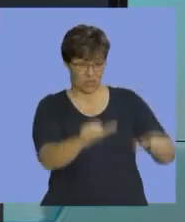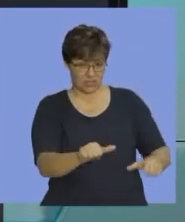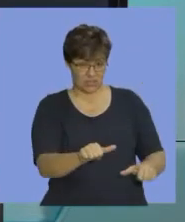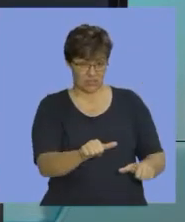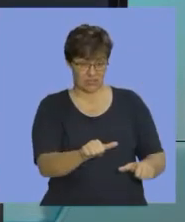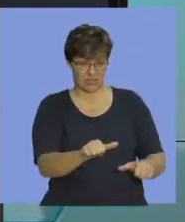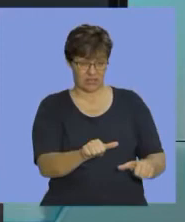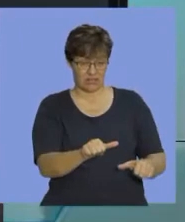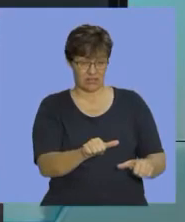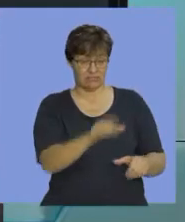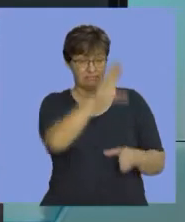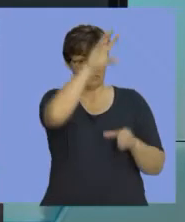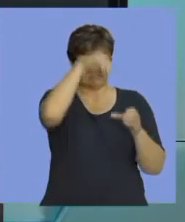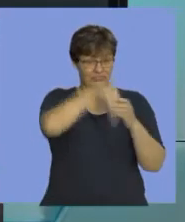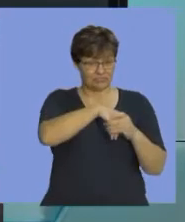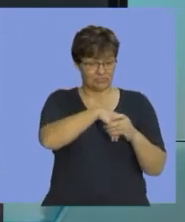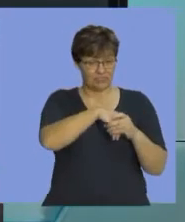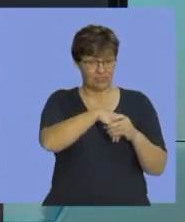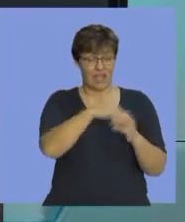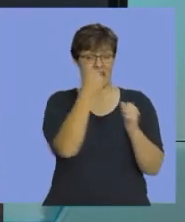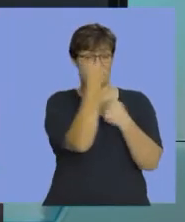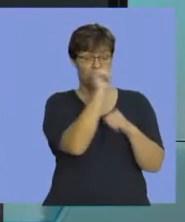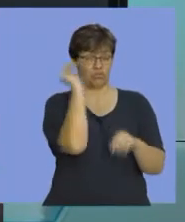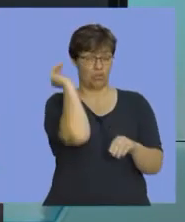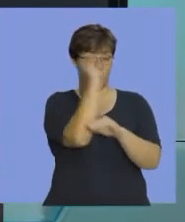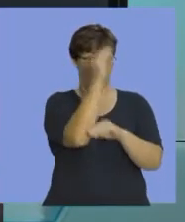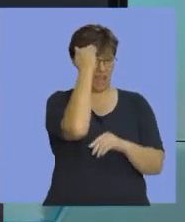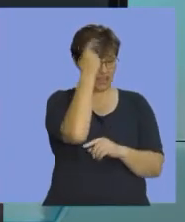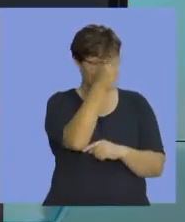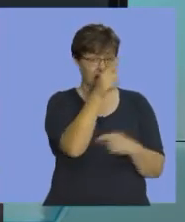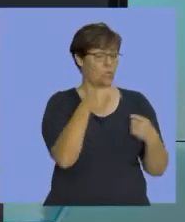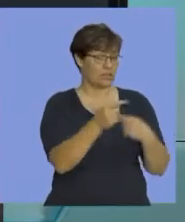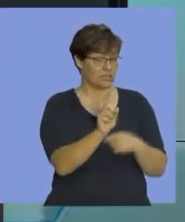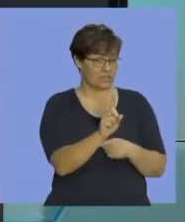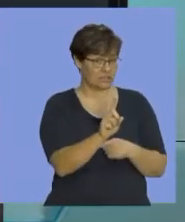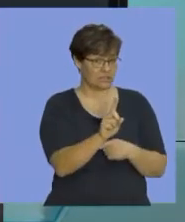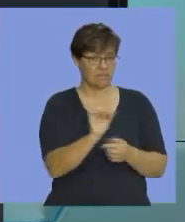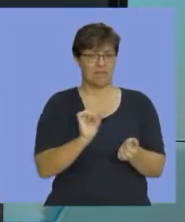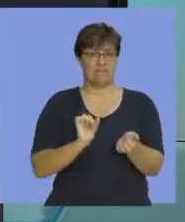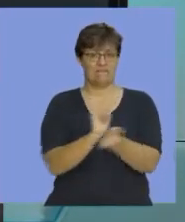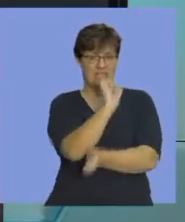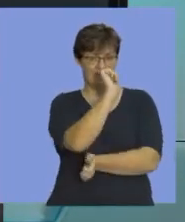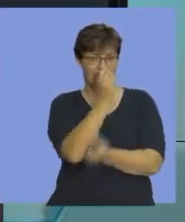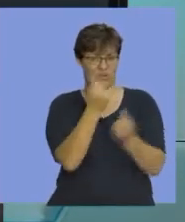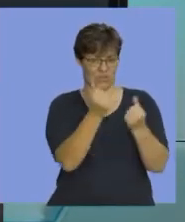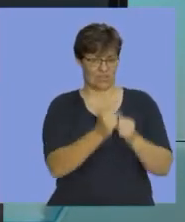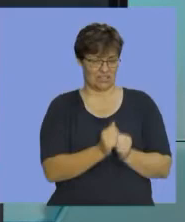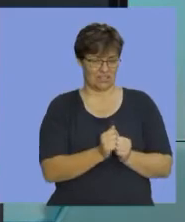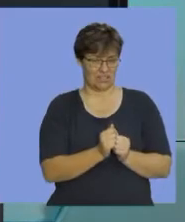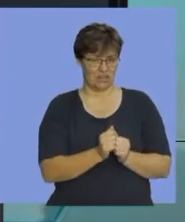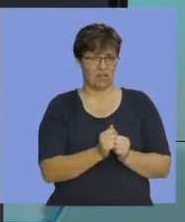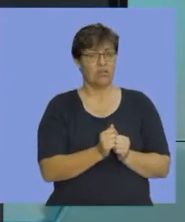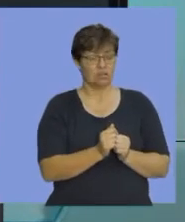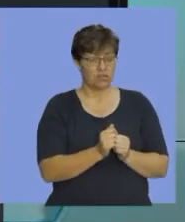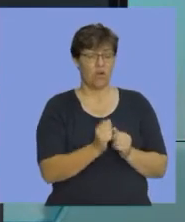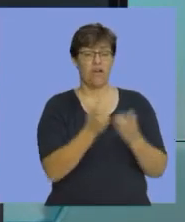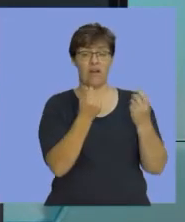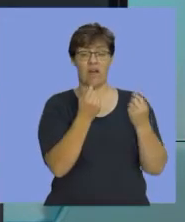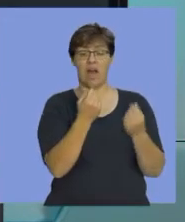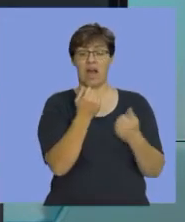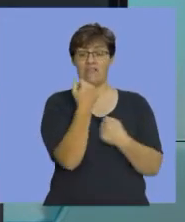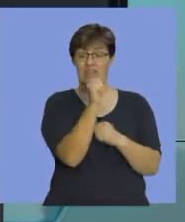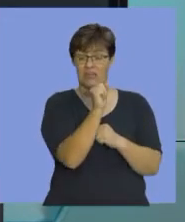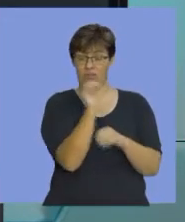within the ambit of factory overheads would be regarded as a fixed cost. So, we're looking at factory overheads